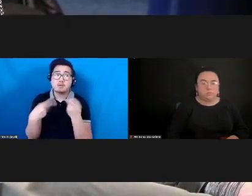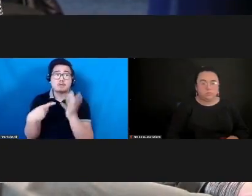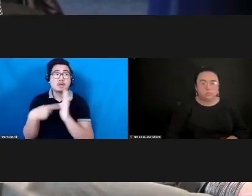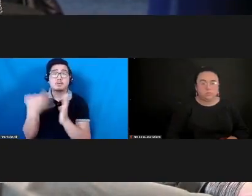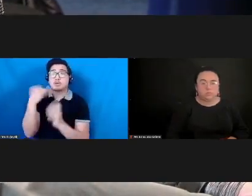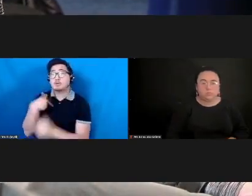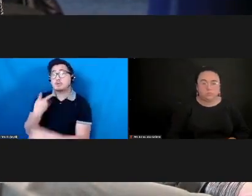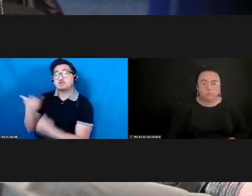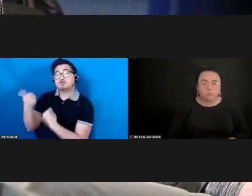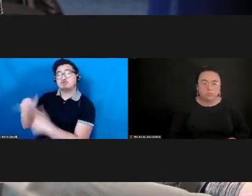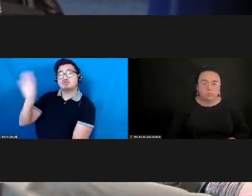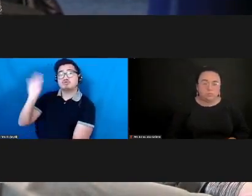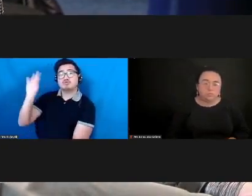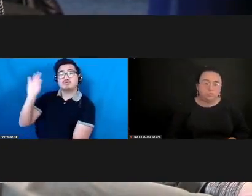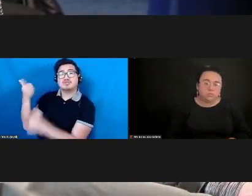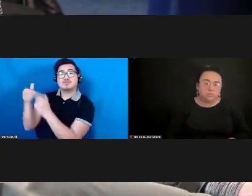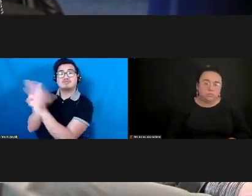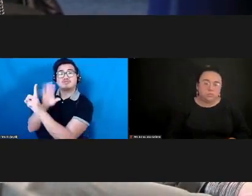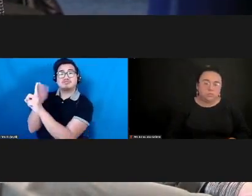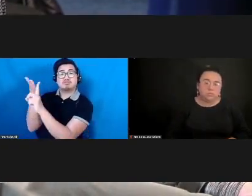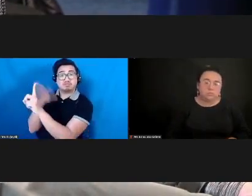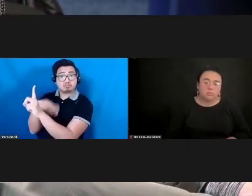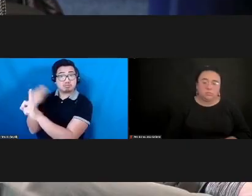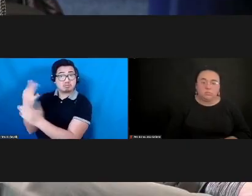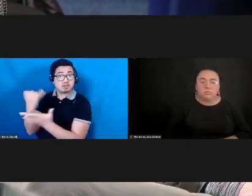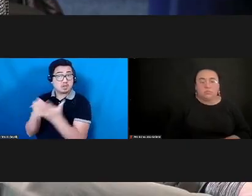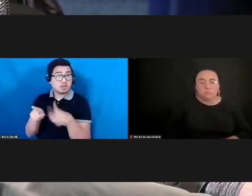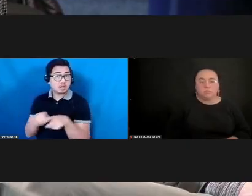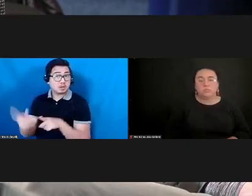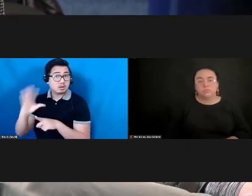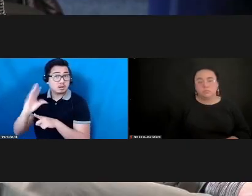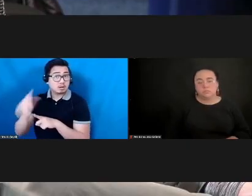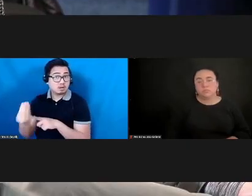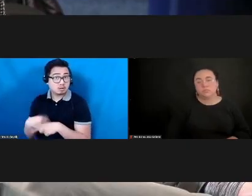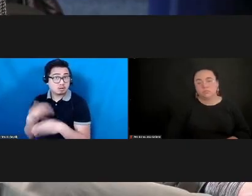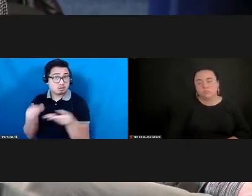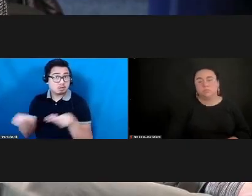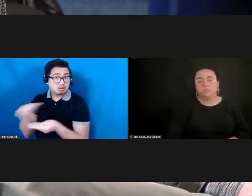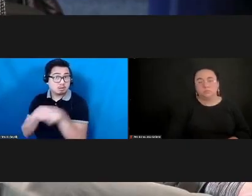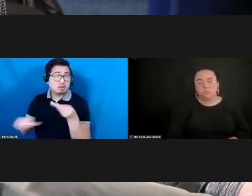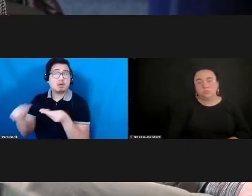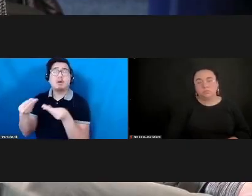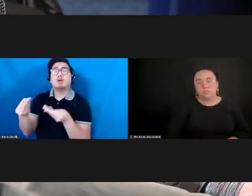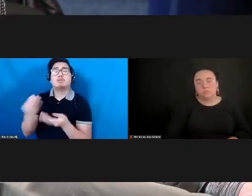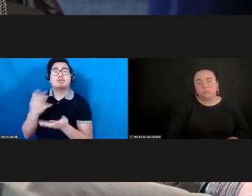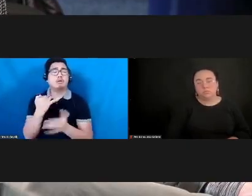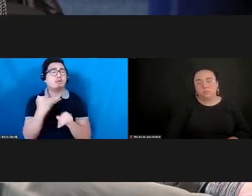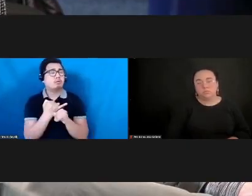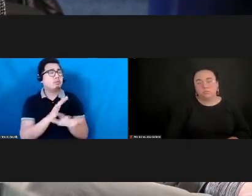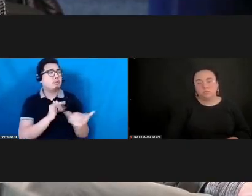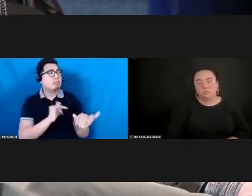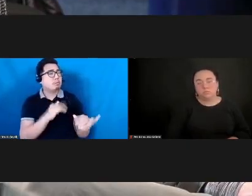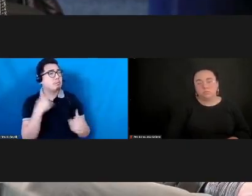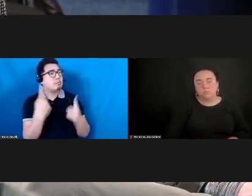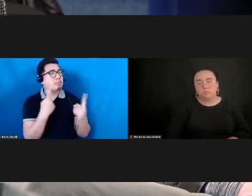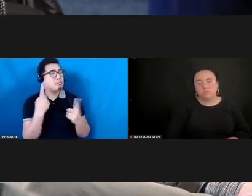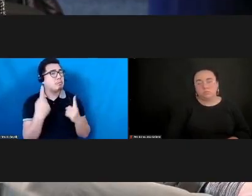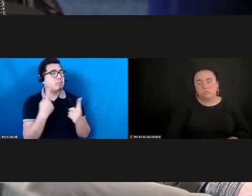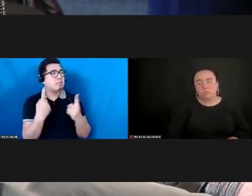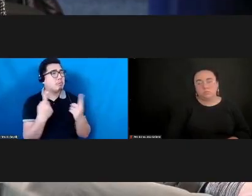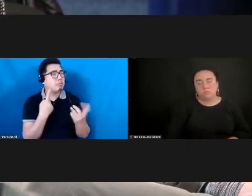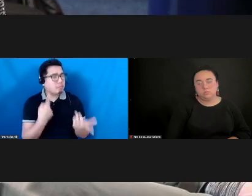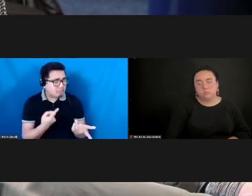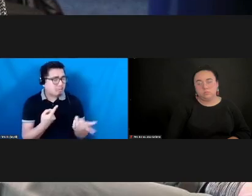Certainly we learned an enormous amount as an institution about sort of stepping into the unknown with an artist.